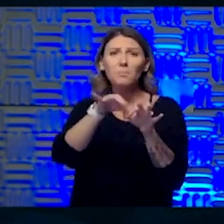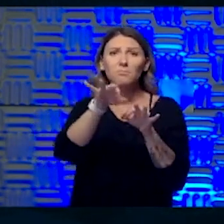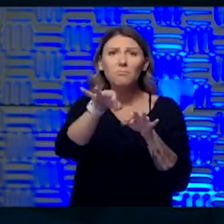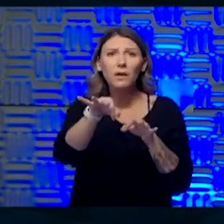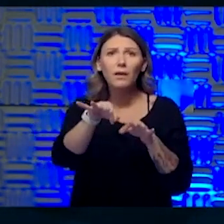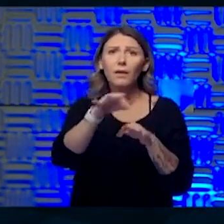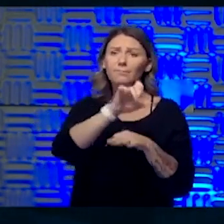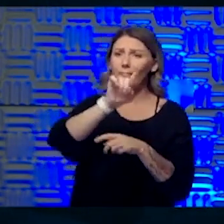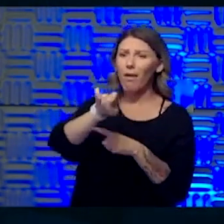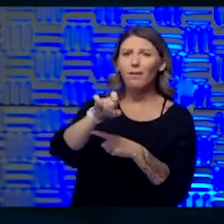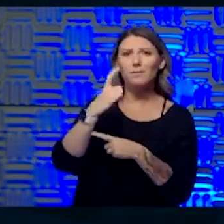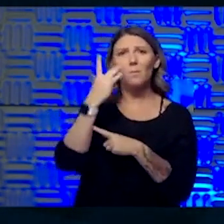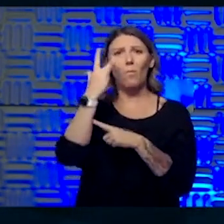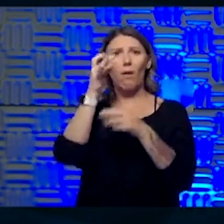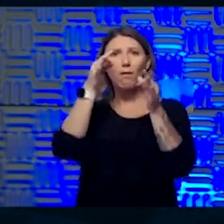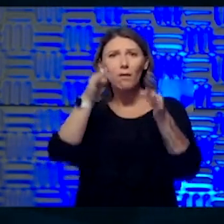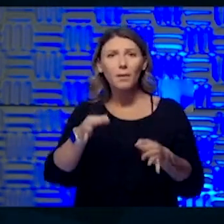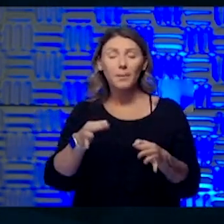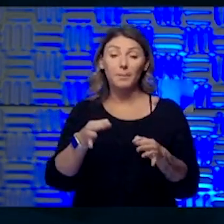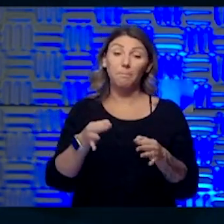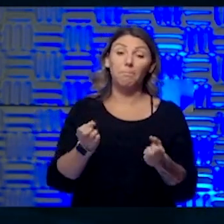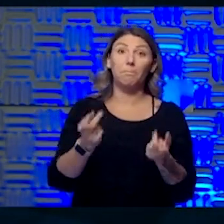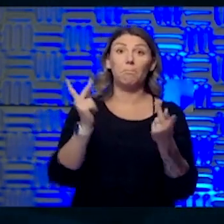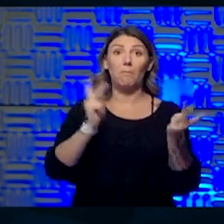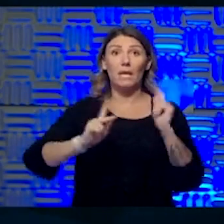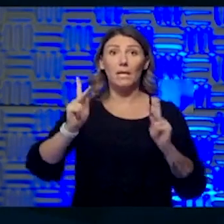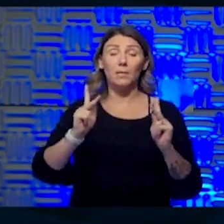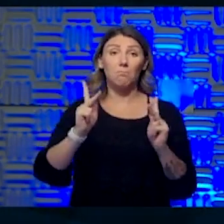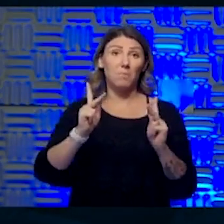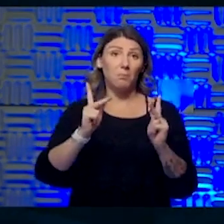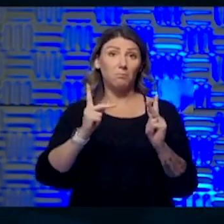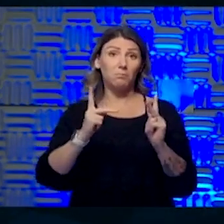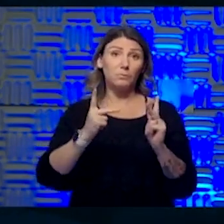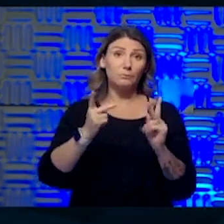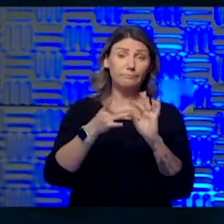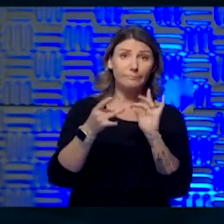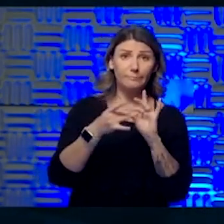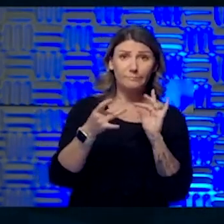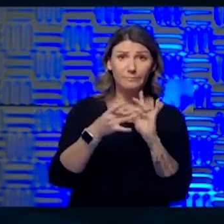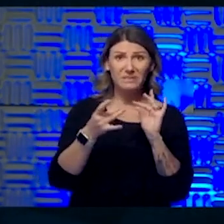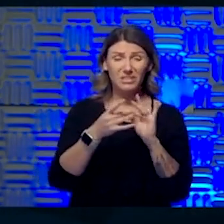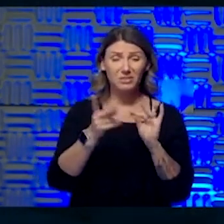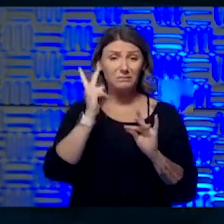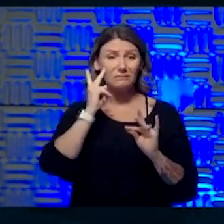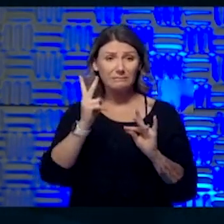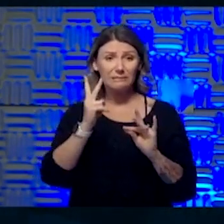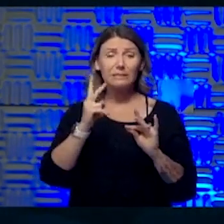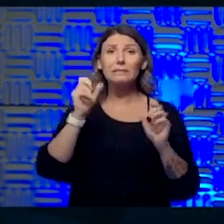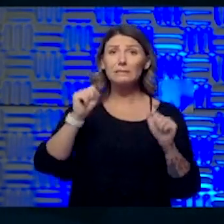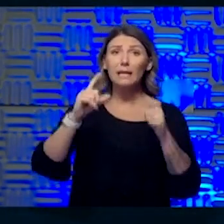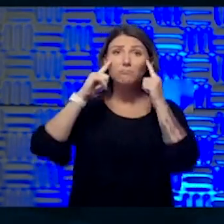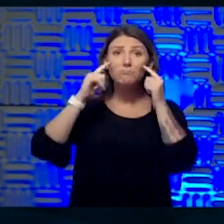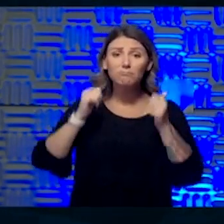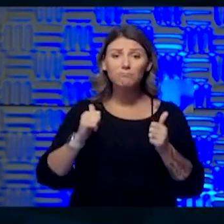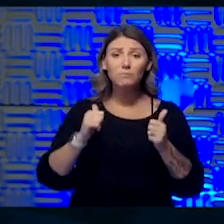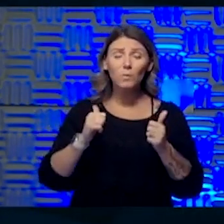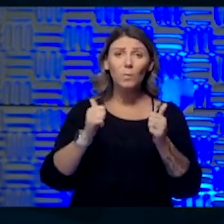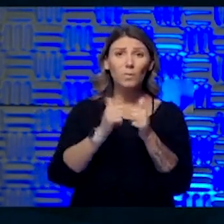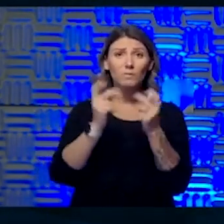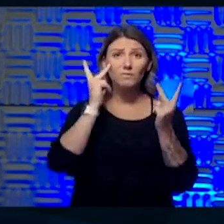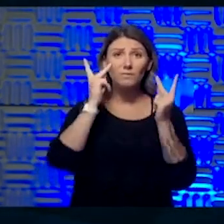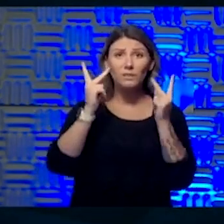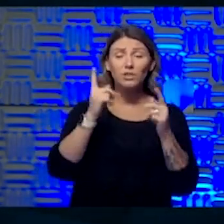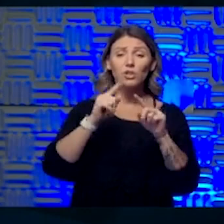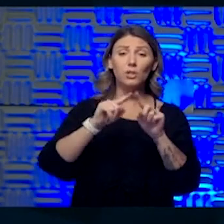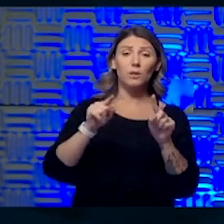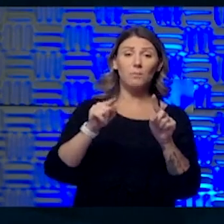And, you know, several expressed that they were losing vision, that they had seen a decrease in their vision, but they were really concerned about coming into